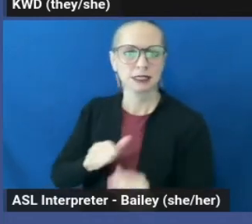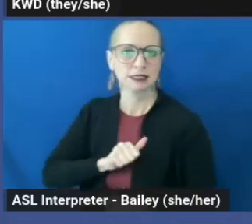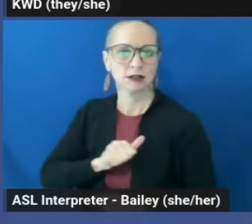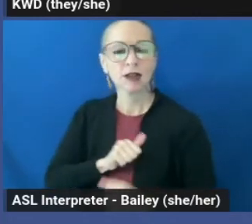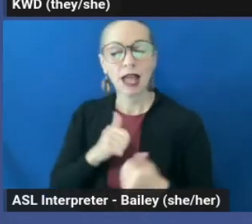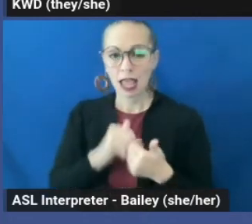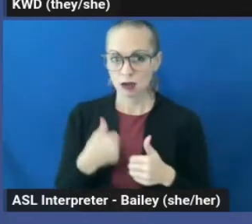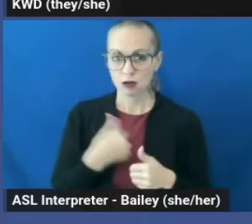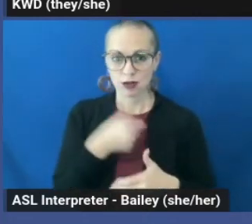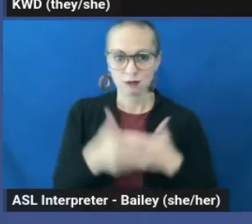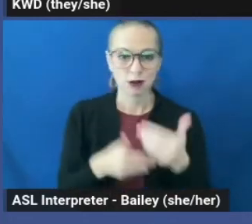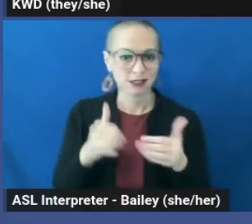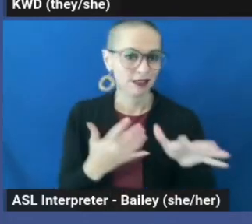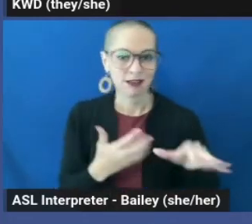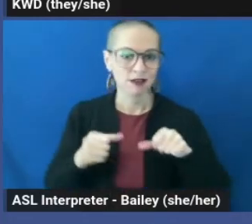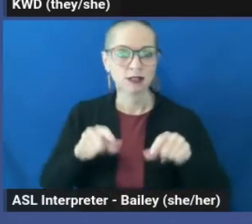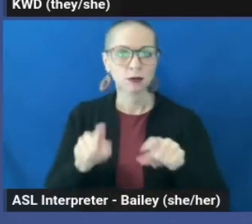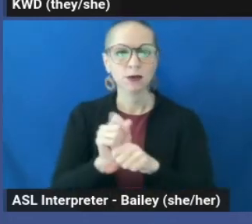quickly on the job?